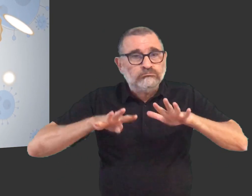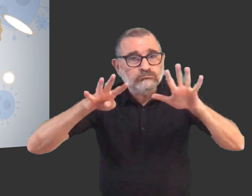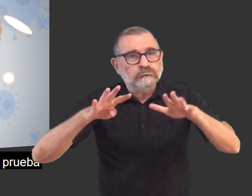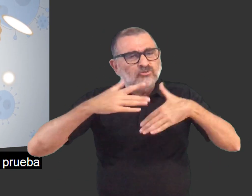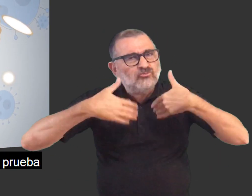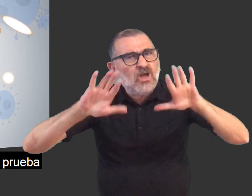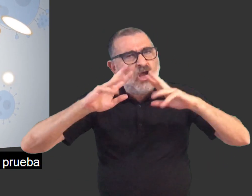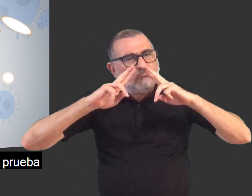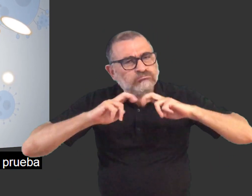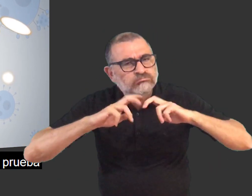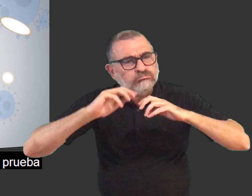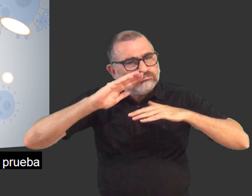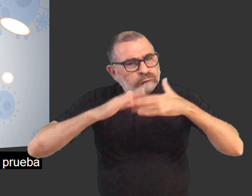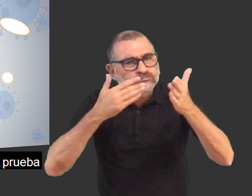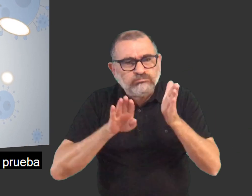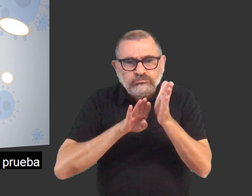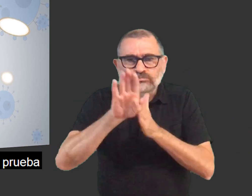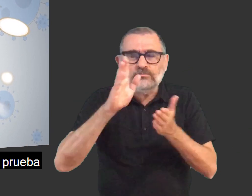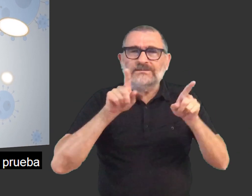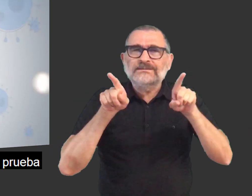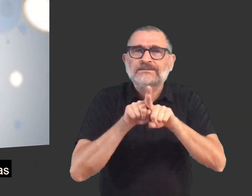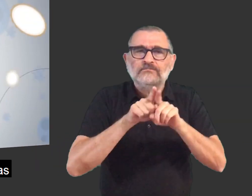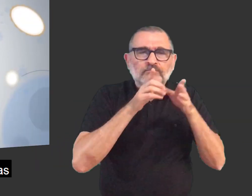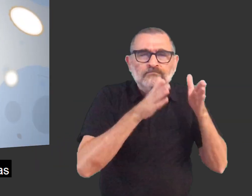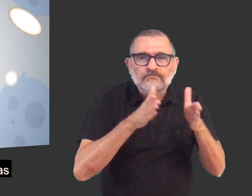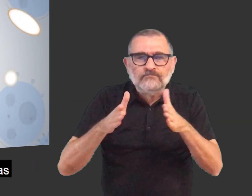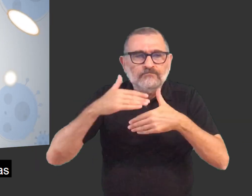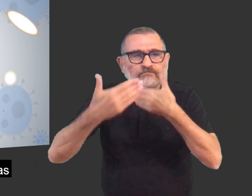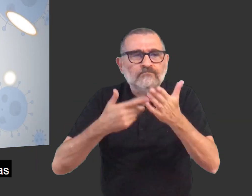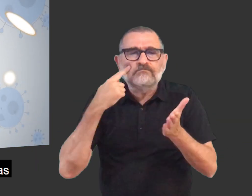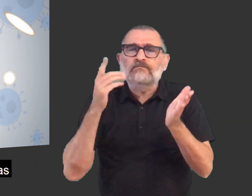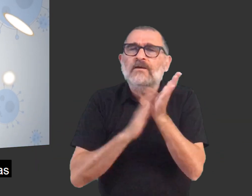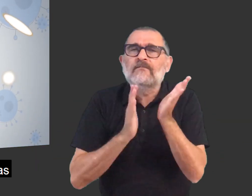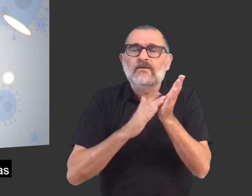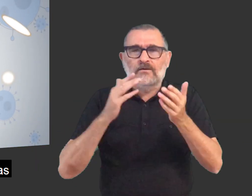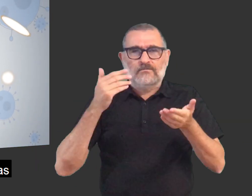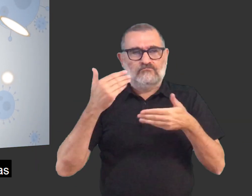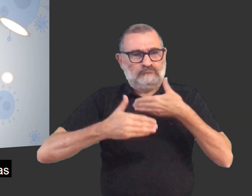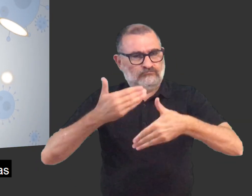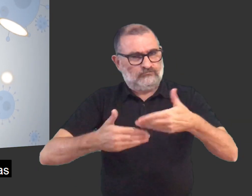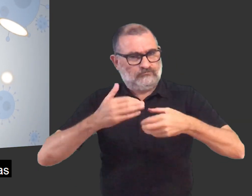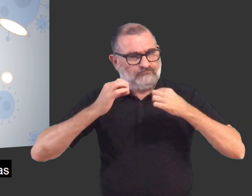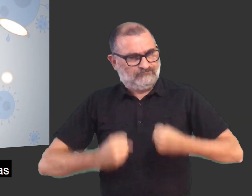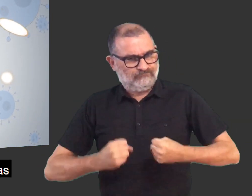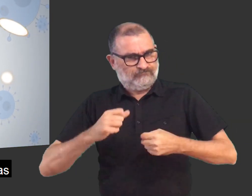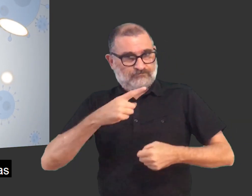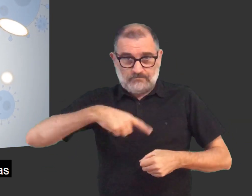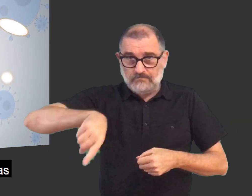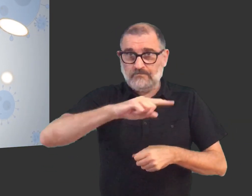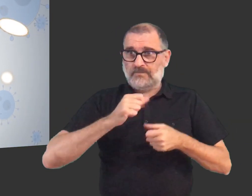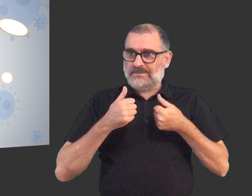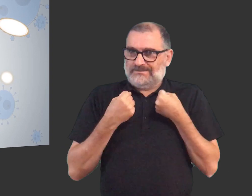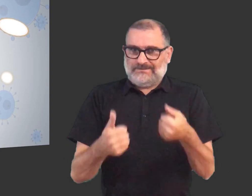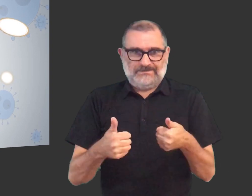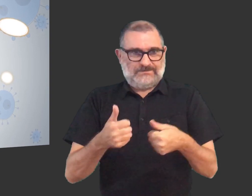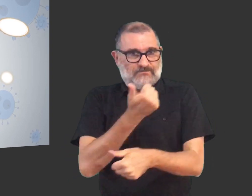being developed have been through the same trial phases and rigorous process required for all vaccines.